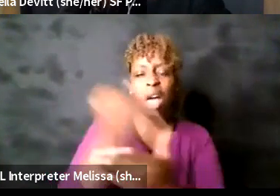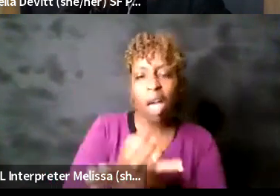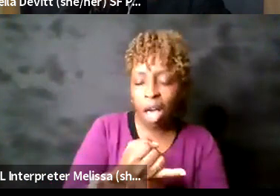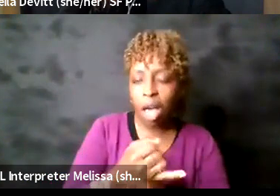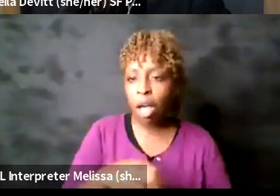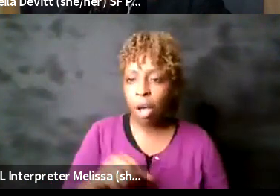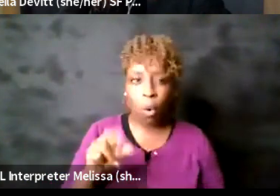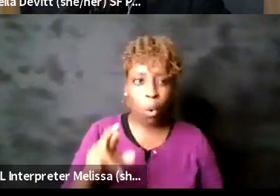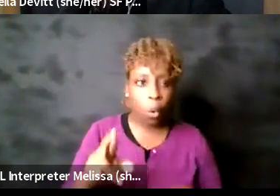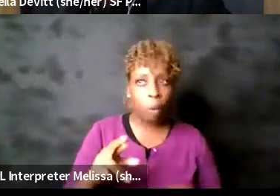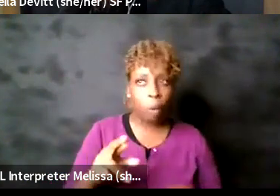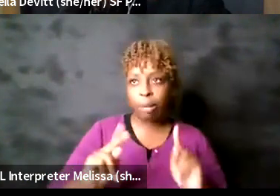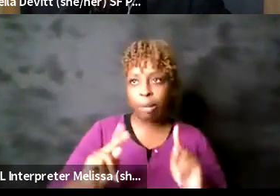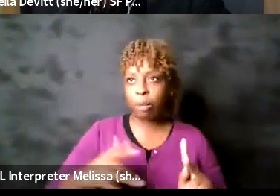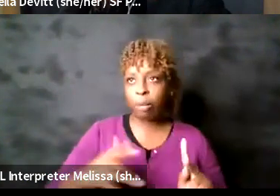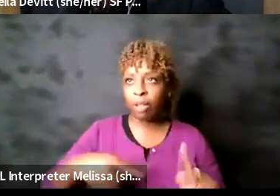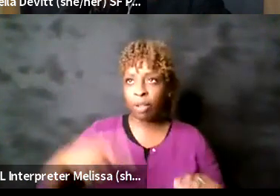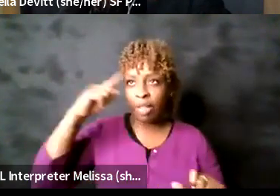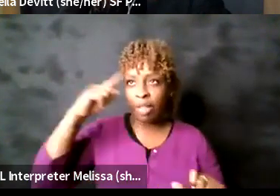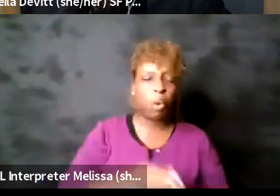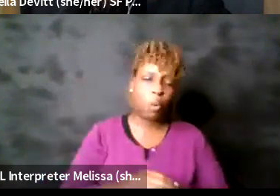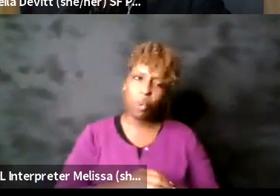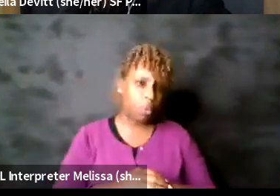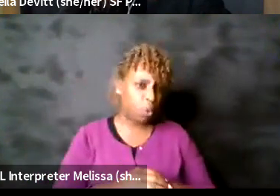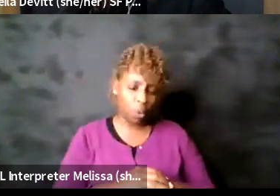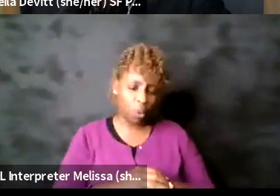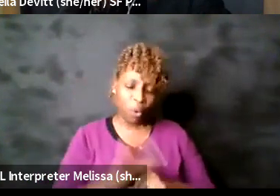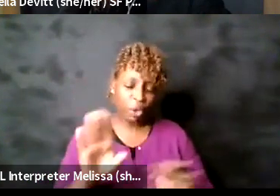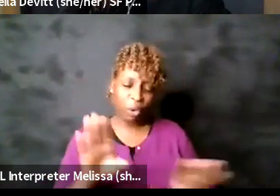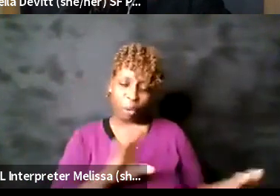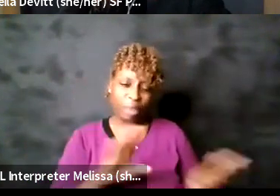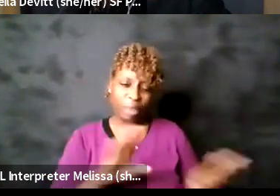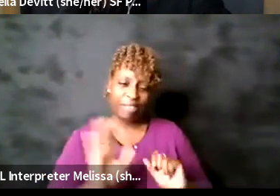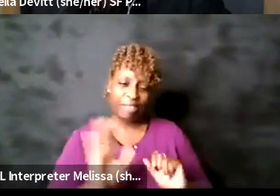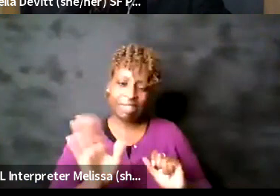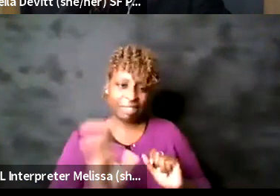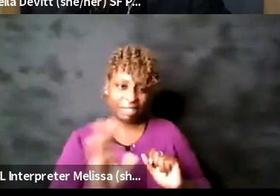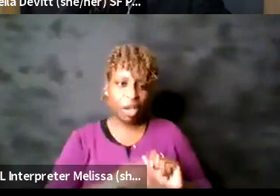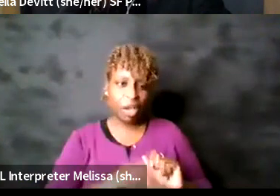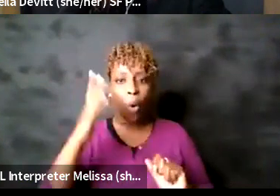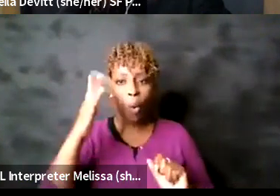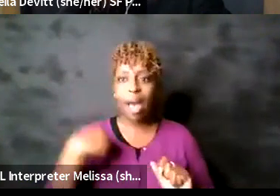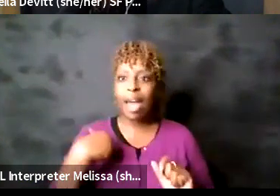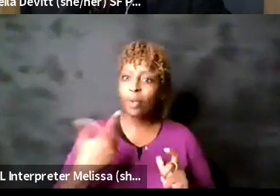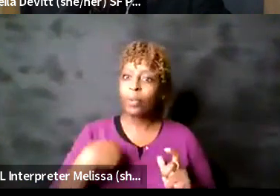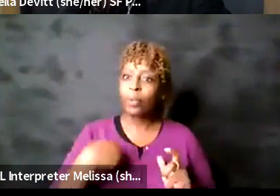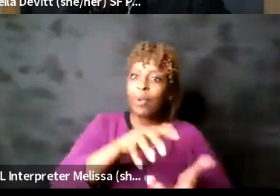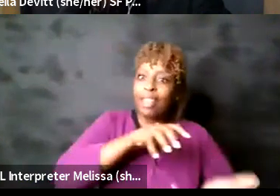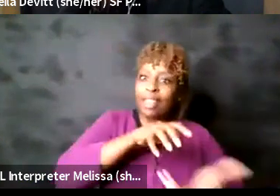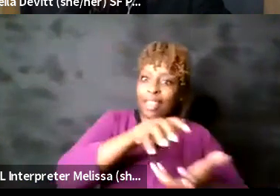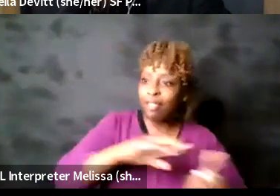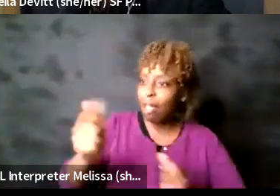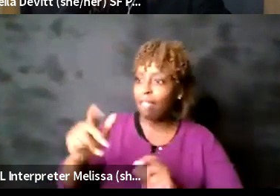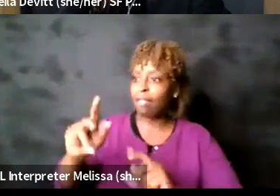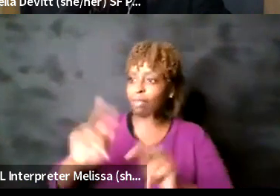to be corrected because we were making noise in a time where everybody else was not um and so